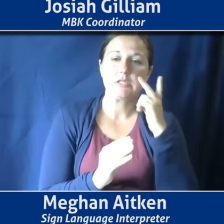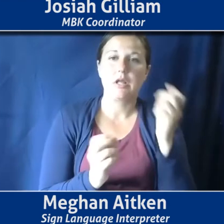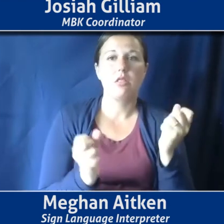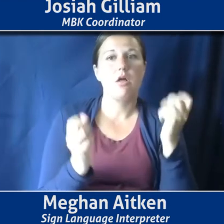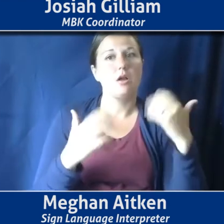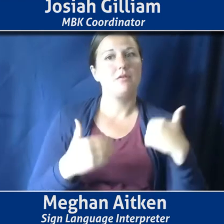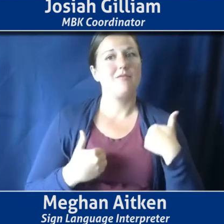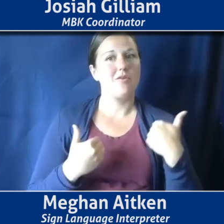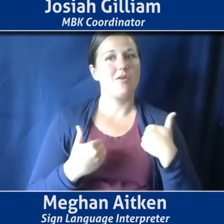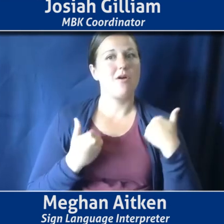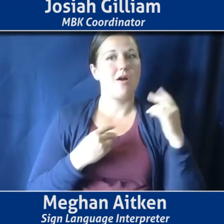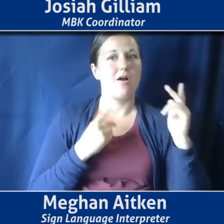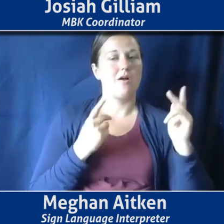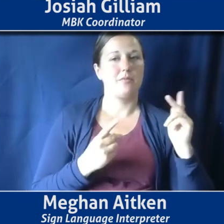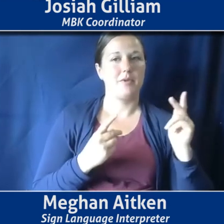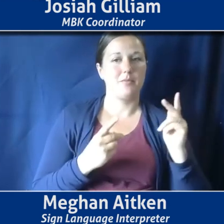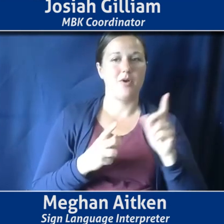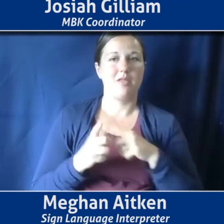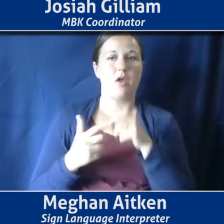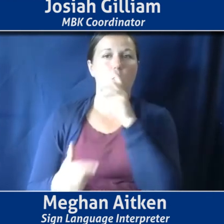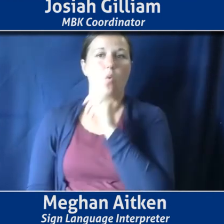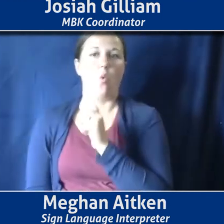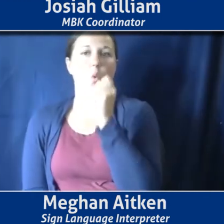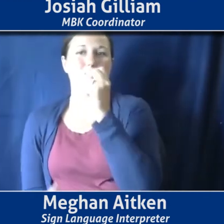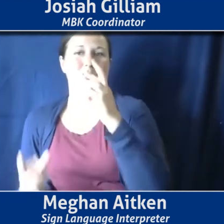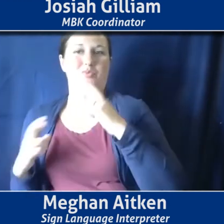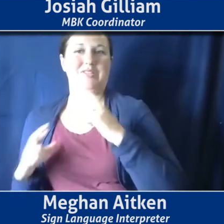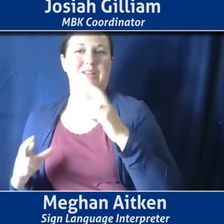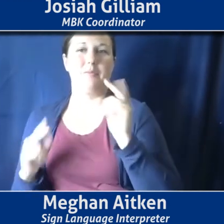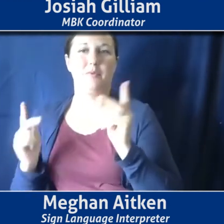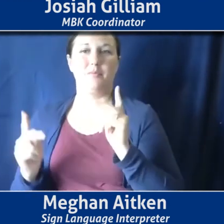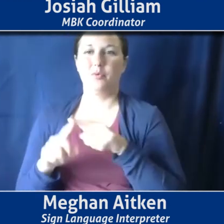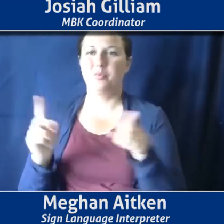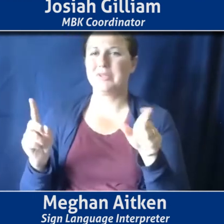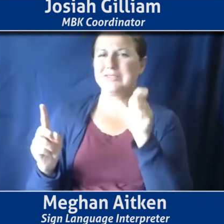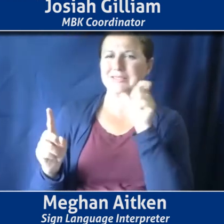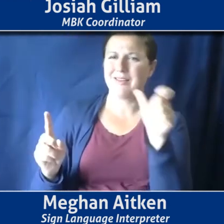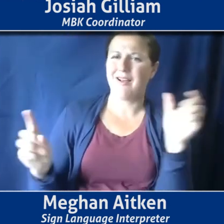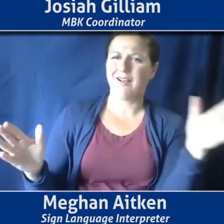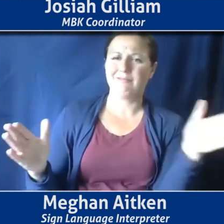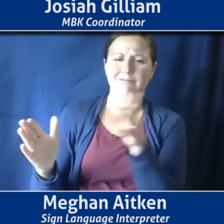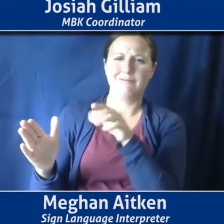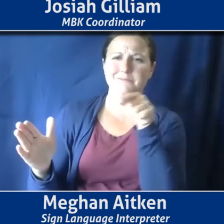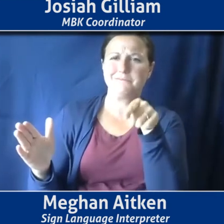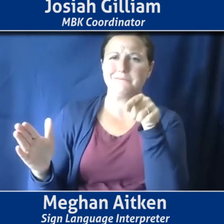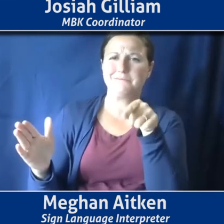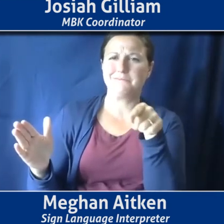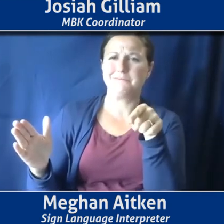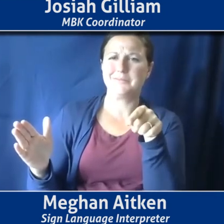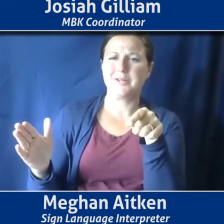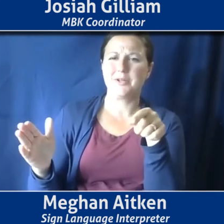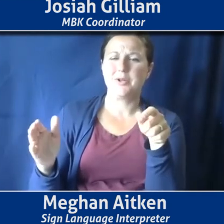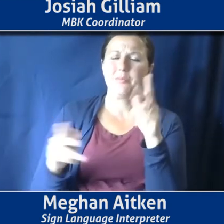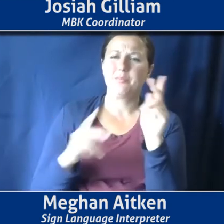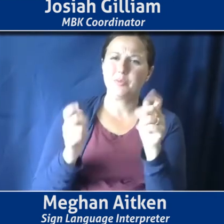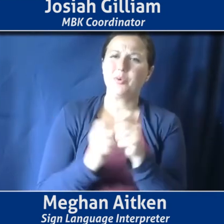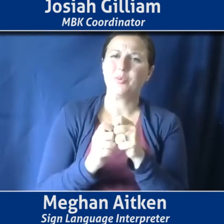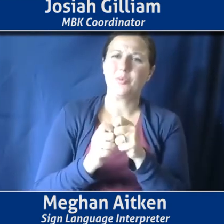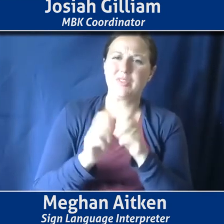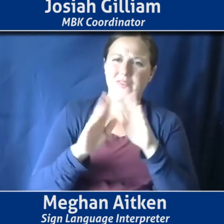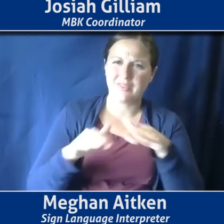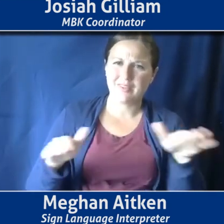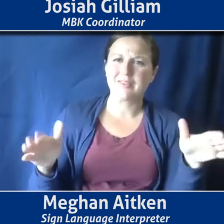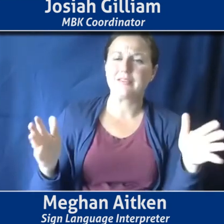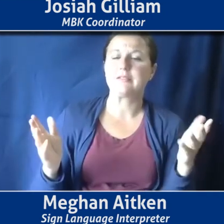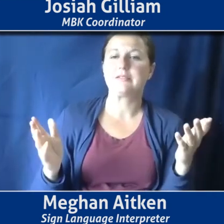folks and then older, you know, retired folks, but there weren't a lot of, you know, younger people, there weren't a lot of kids and, you know, that